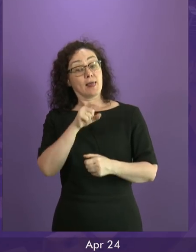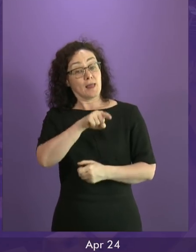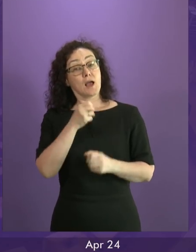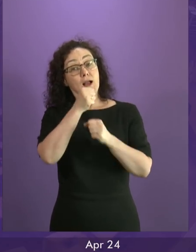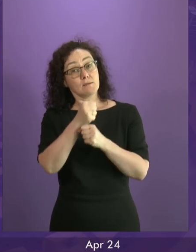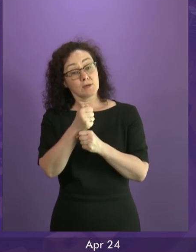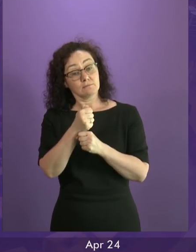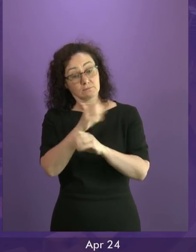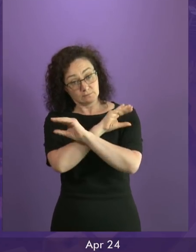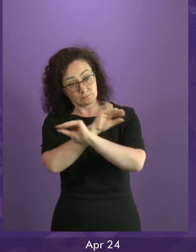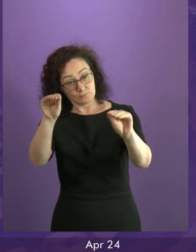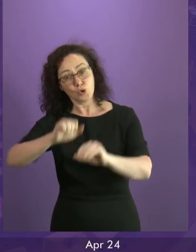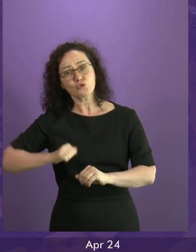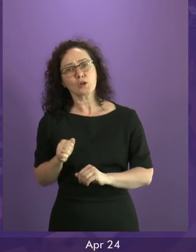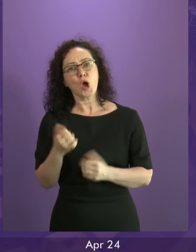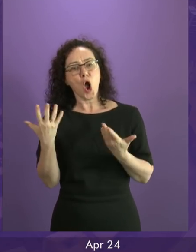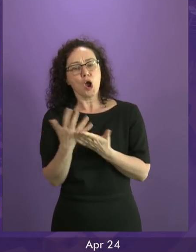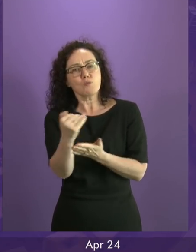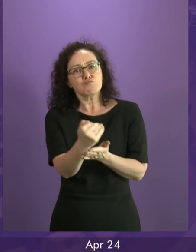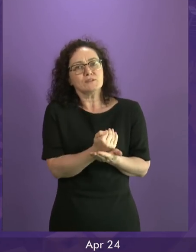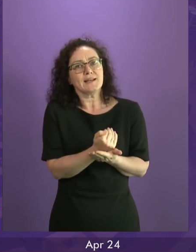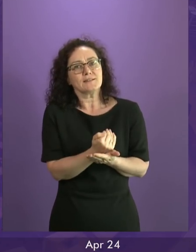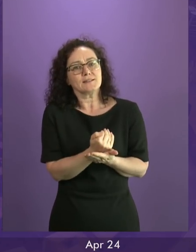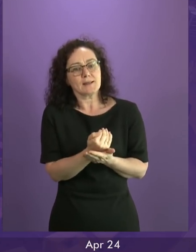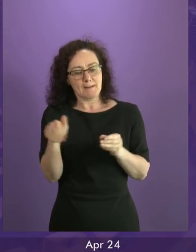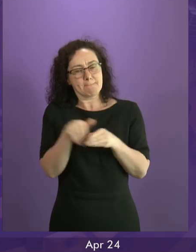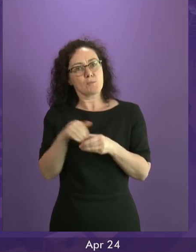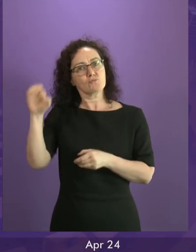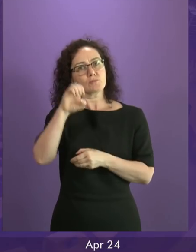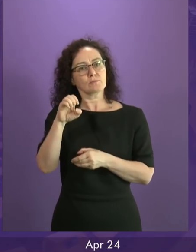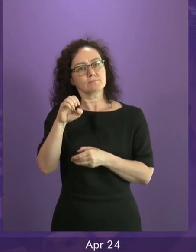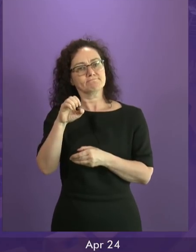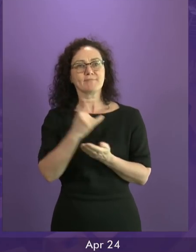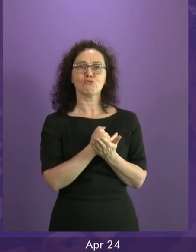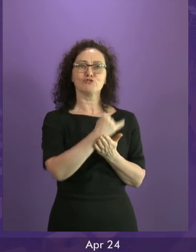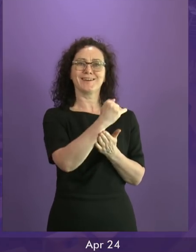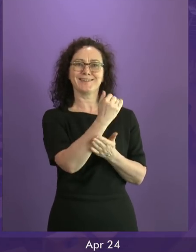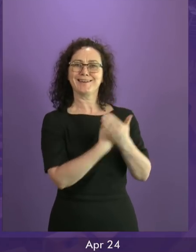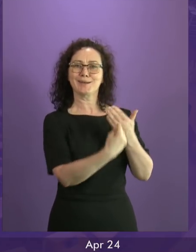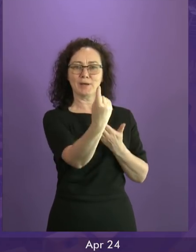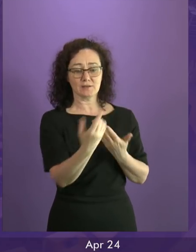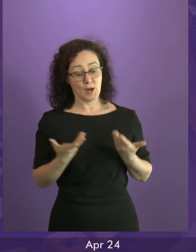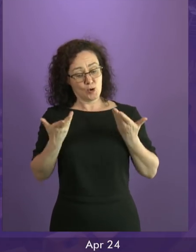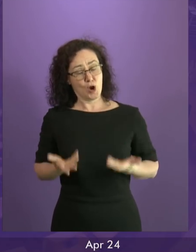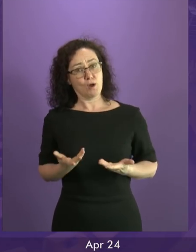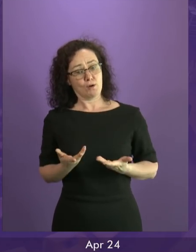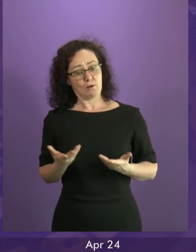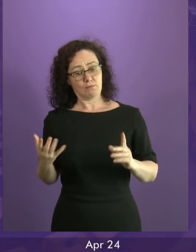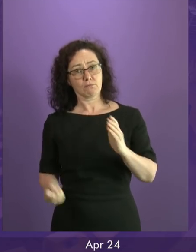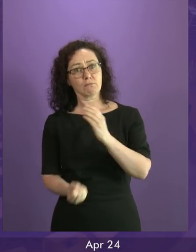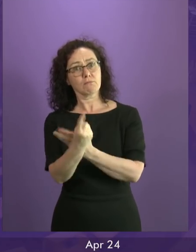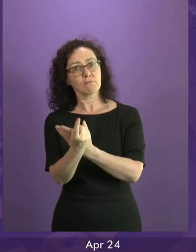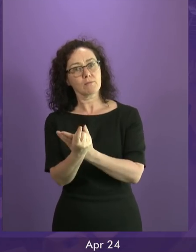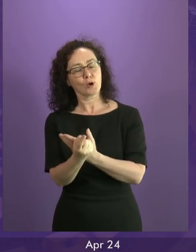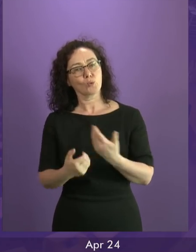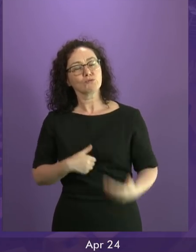to protect our membership of the European Union was to vote against independence. And here we are finding that because we are not